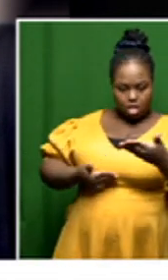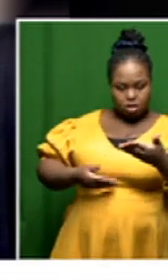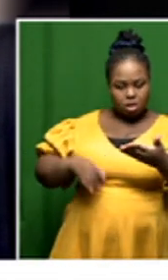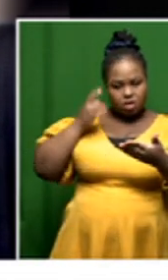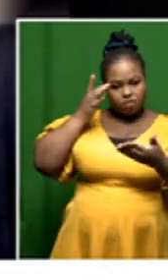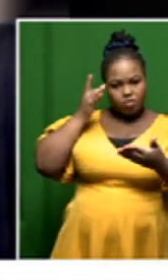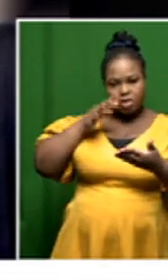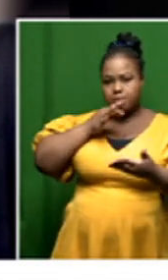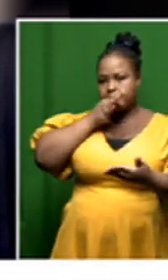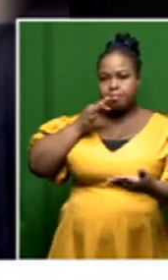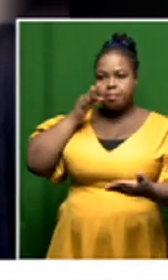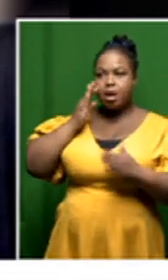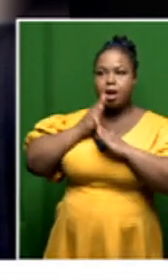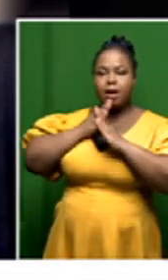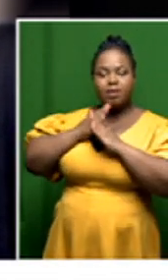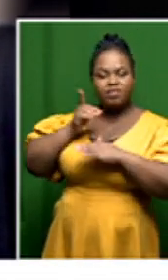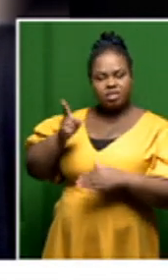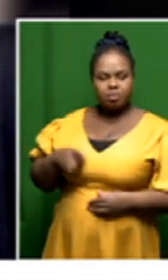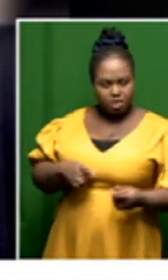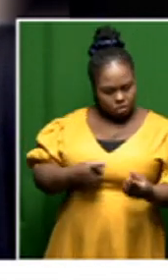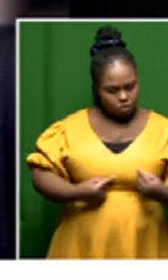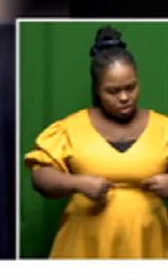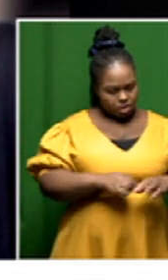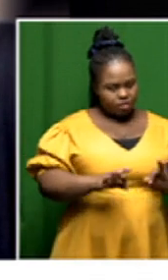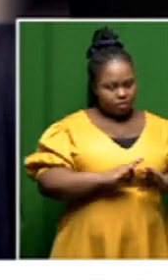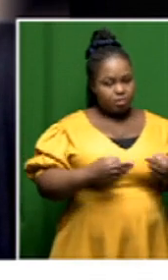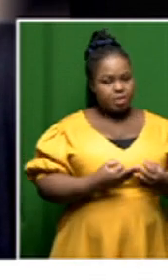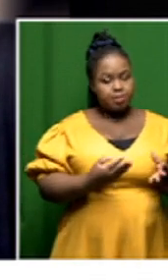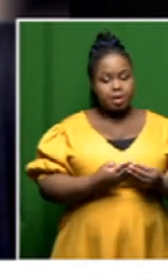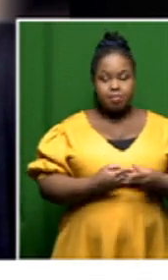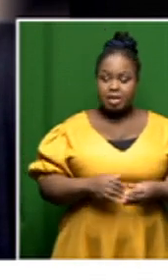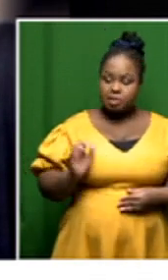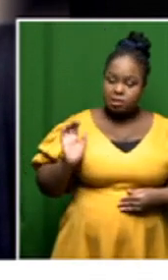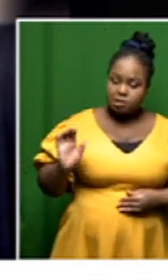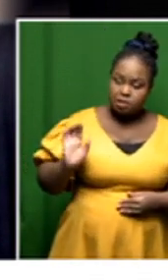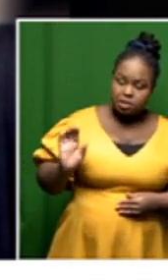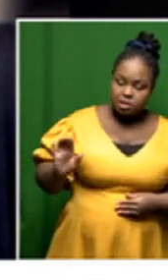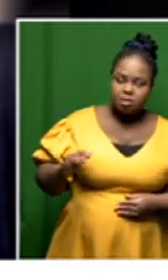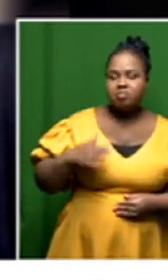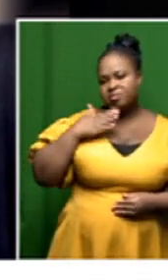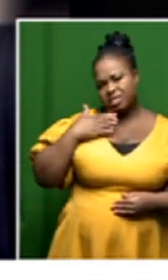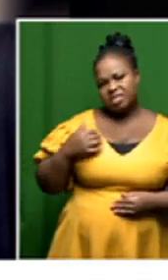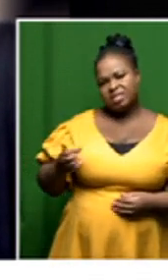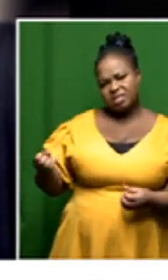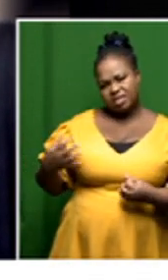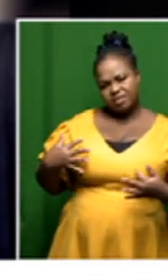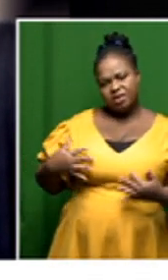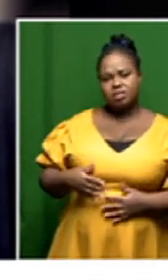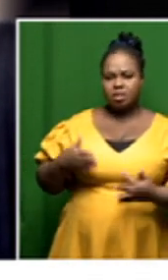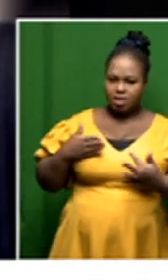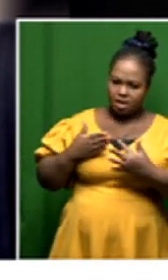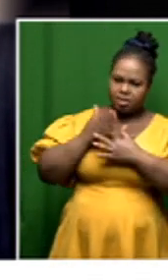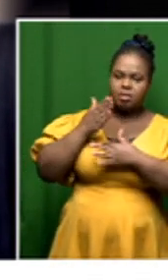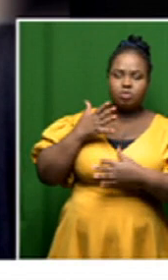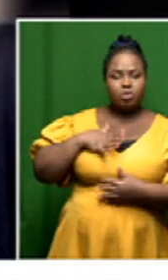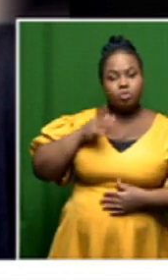classified and we are asking as family members you know more than anybody else let us have access to